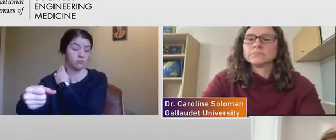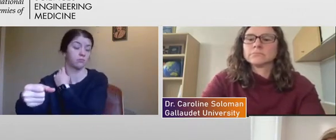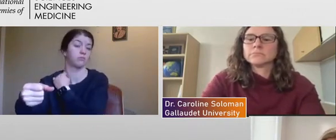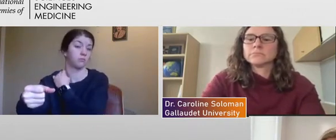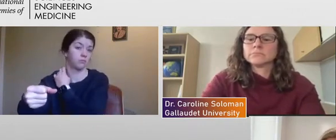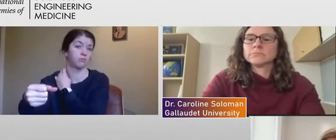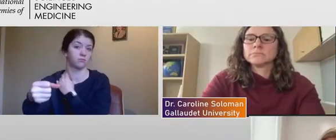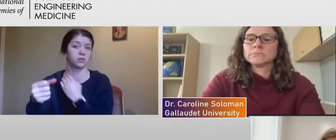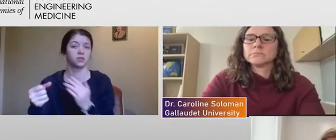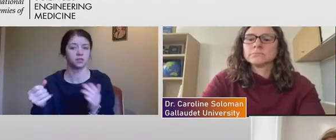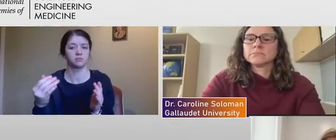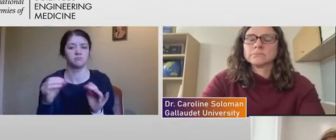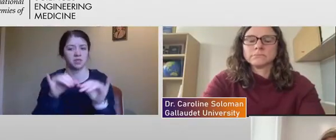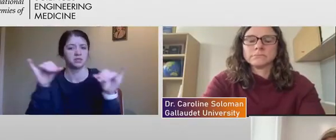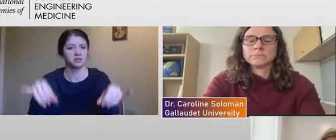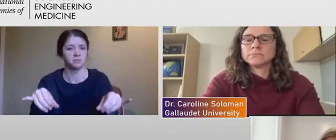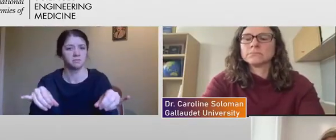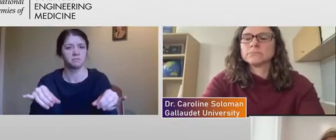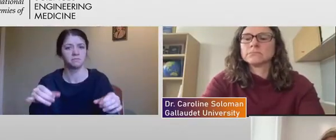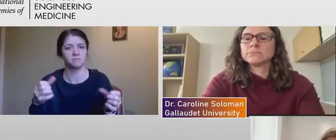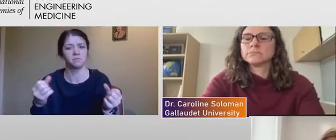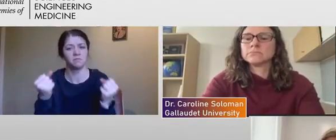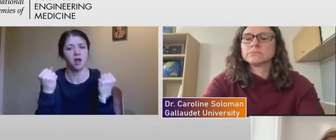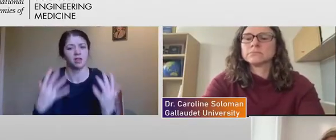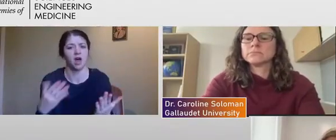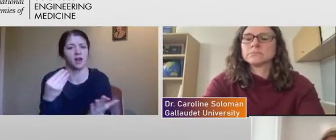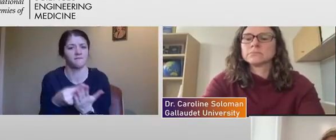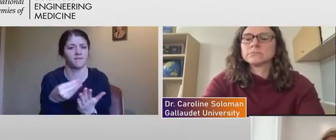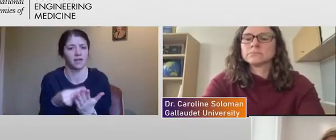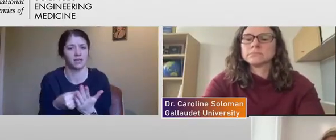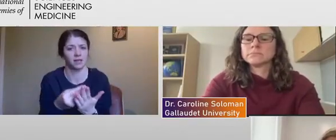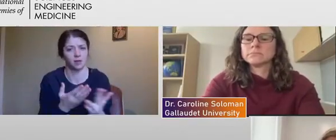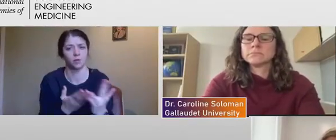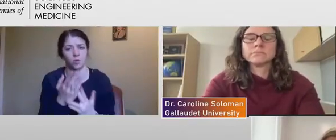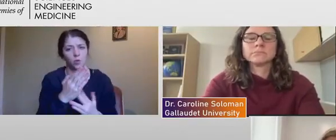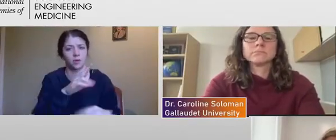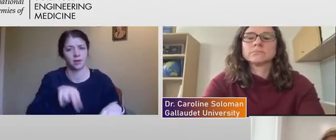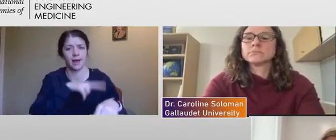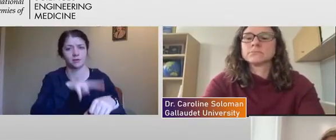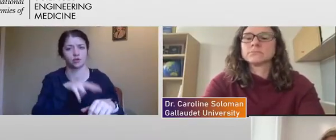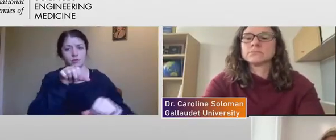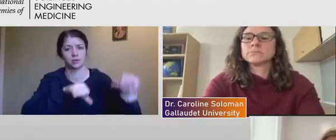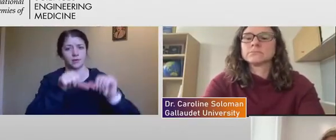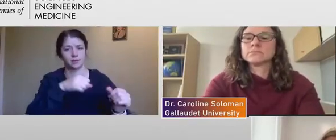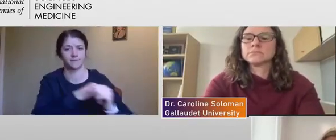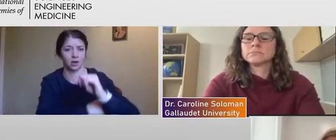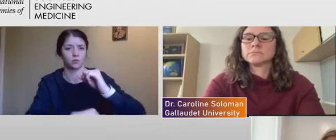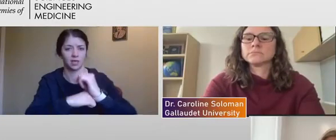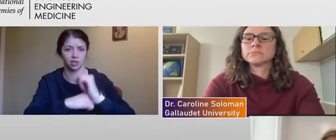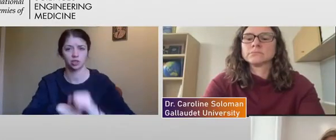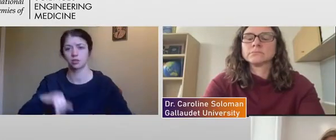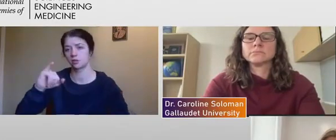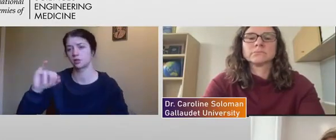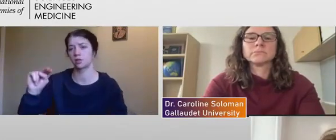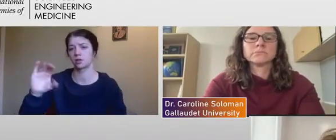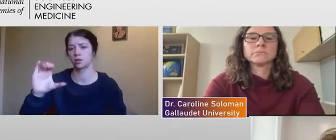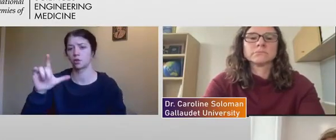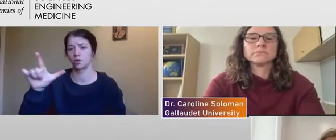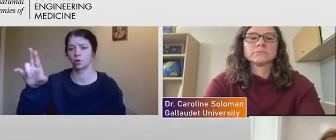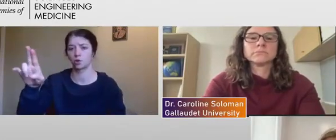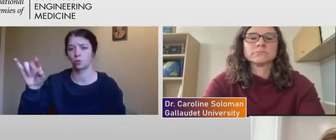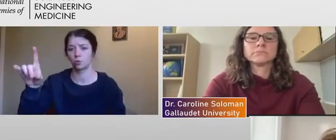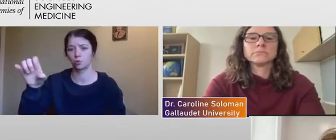Um, there's, I think a lot of funding through the National Science Foundation, um, the includes grants, the advanced grants.